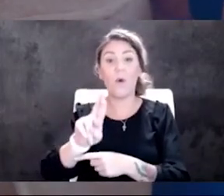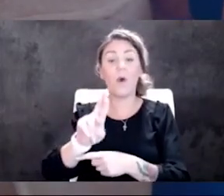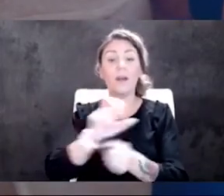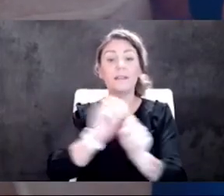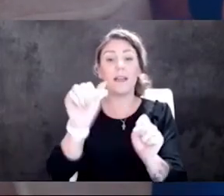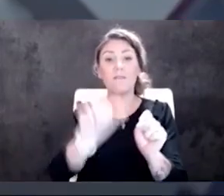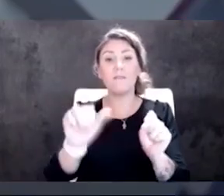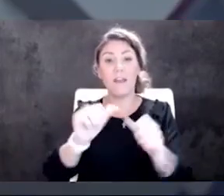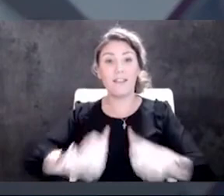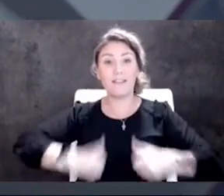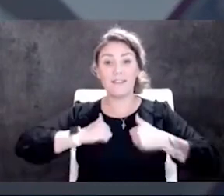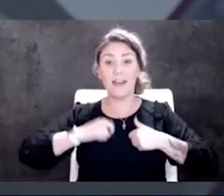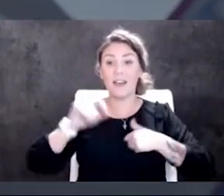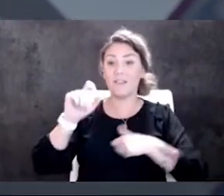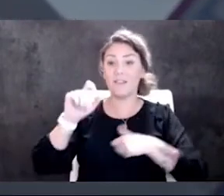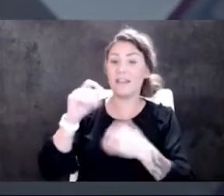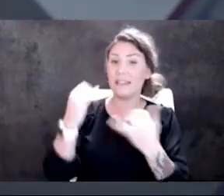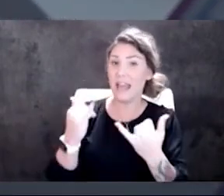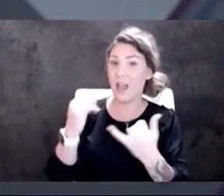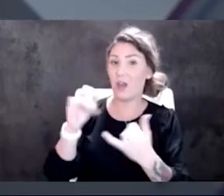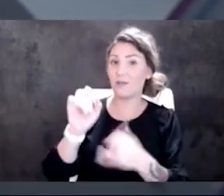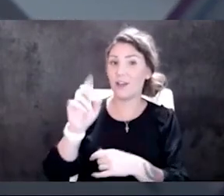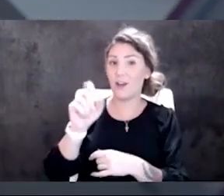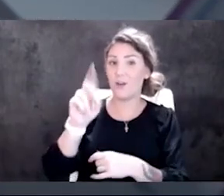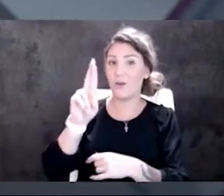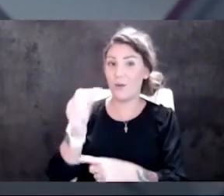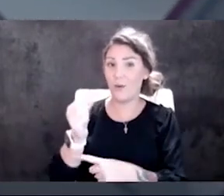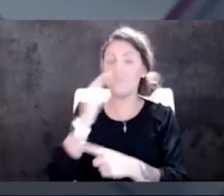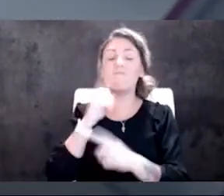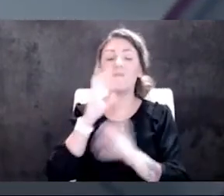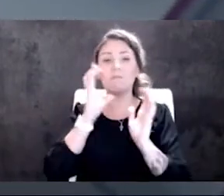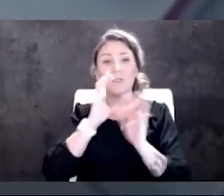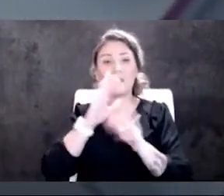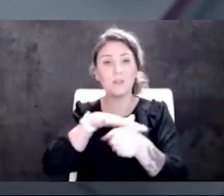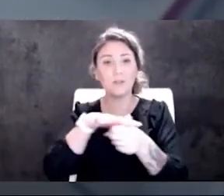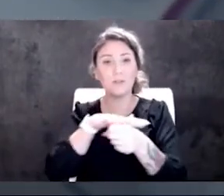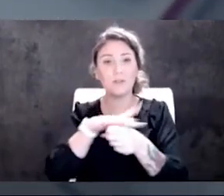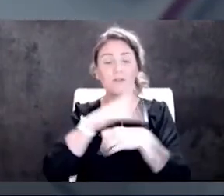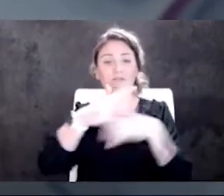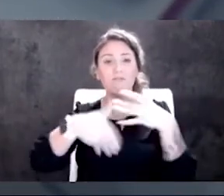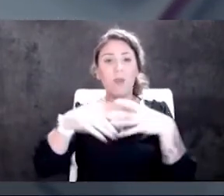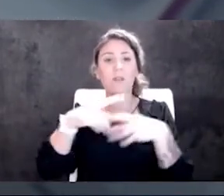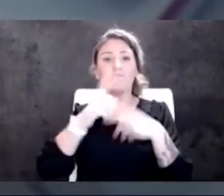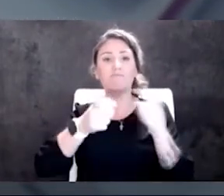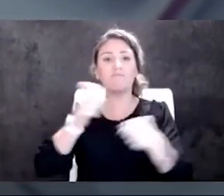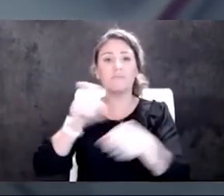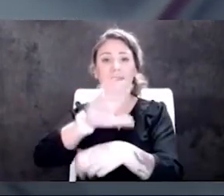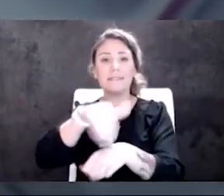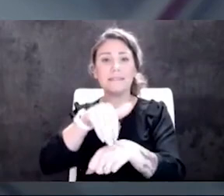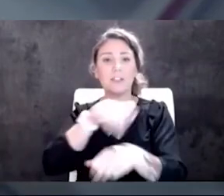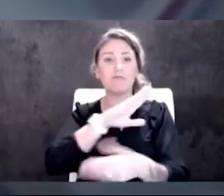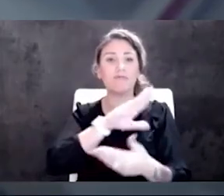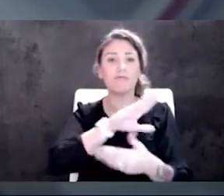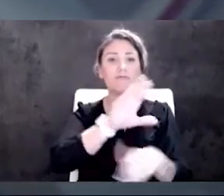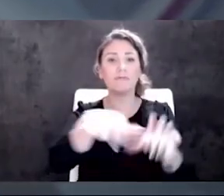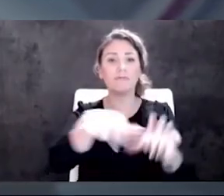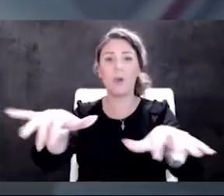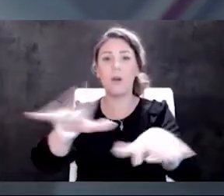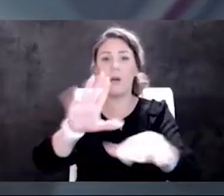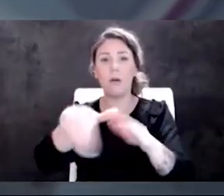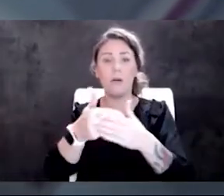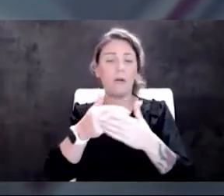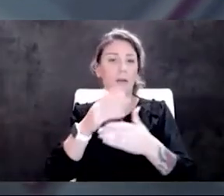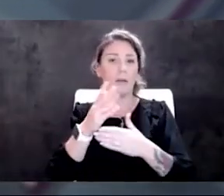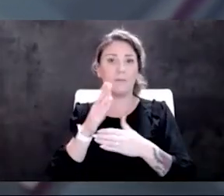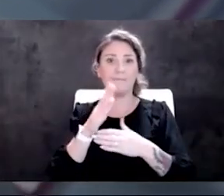You can search for locations via zip code. We have blood drives and donor centers all across the metro area. We're trying to make it as easy as possible for